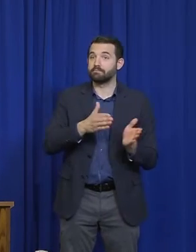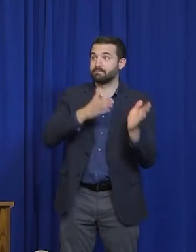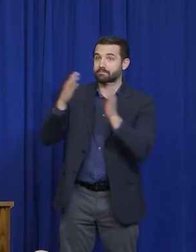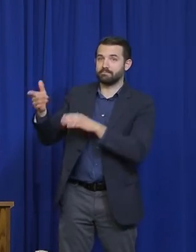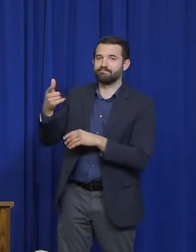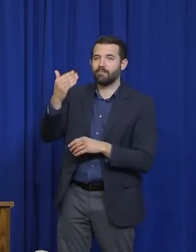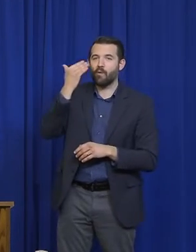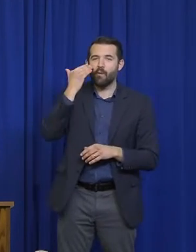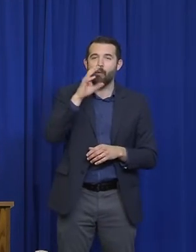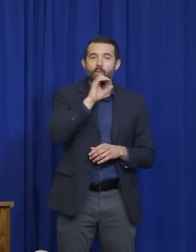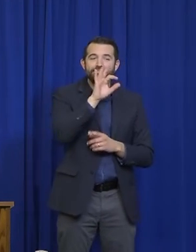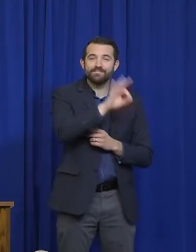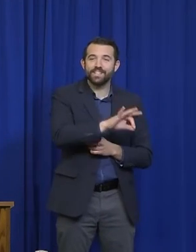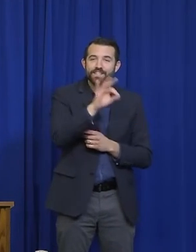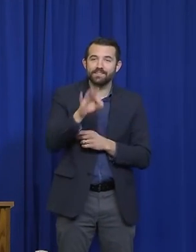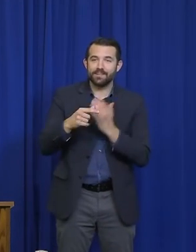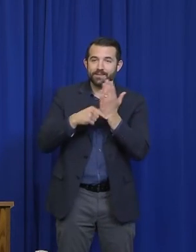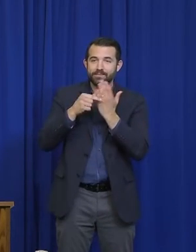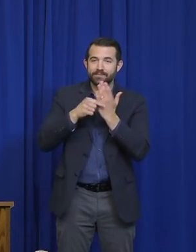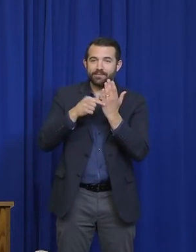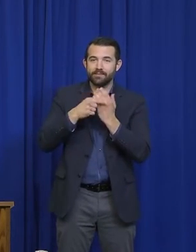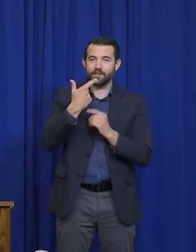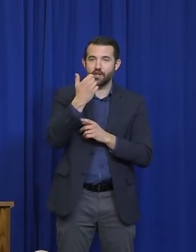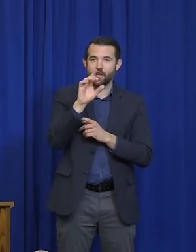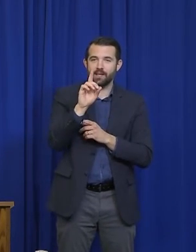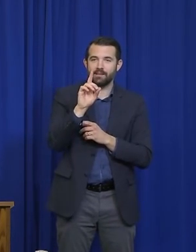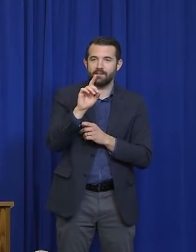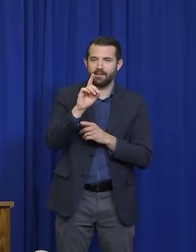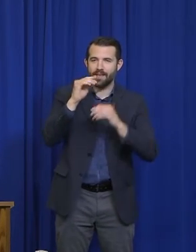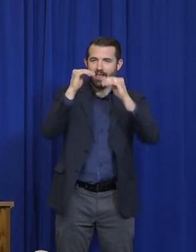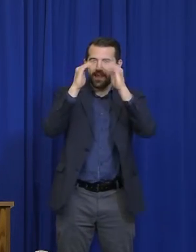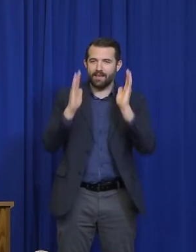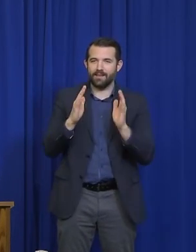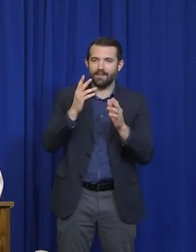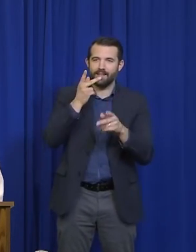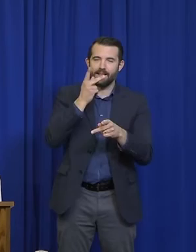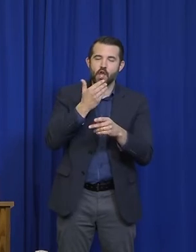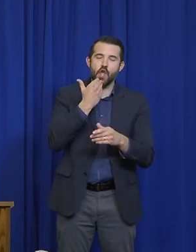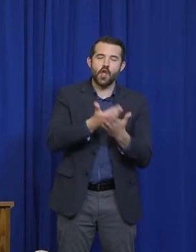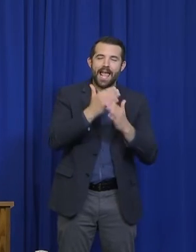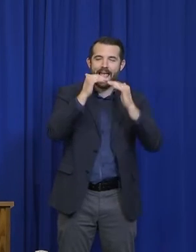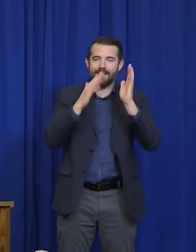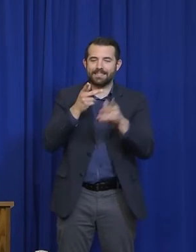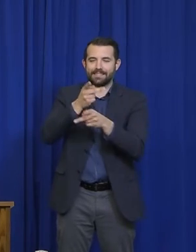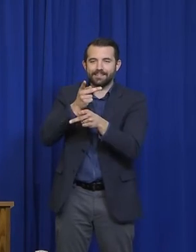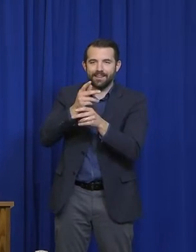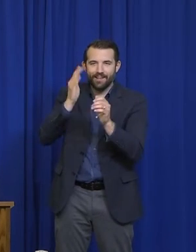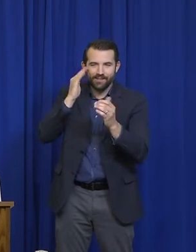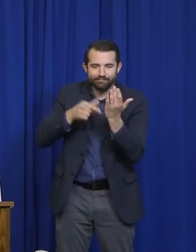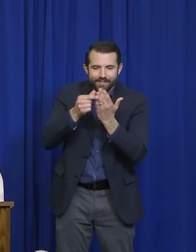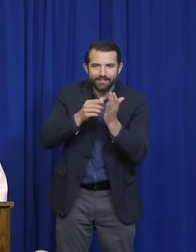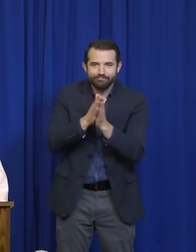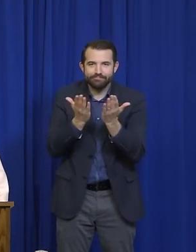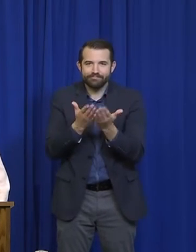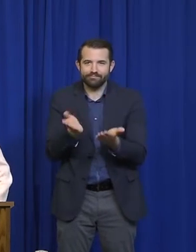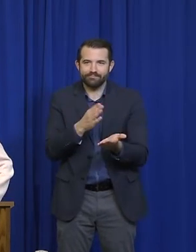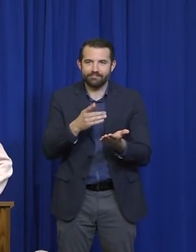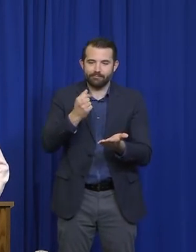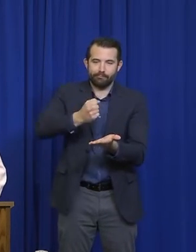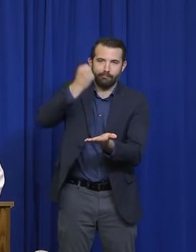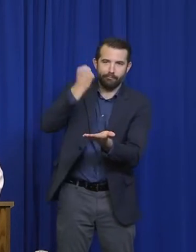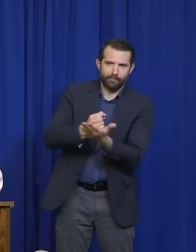don't need to take your own precautions. Absolutely. There's no guarantee you won't run into somebody with the virus anywhere you go.